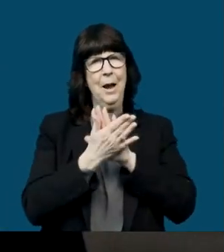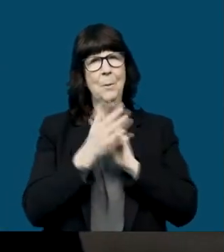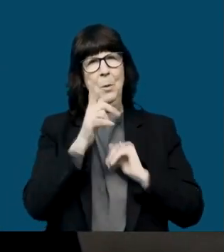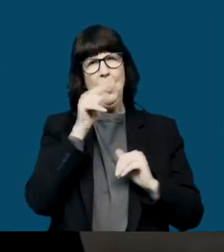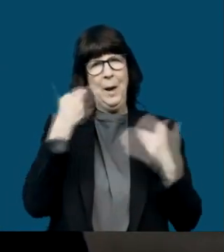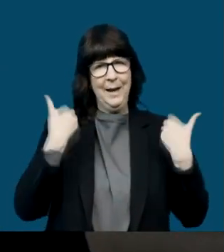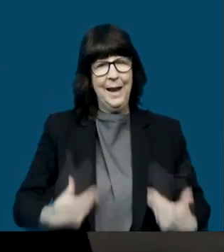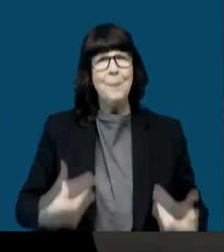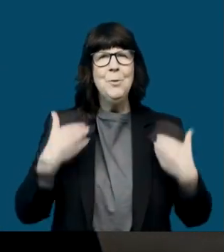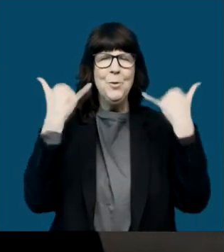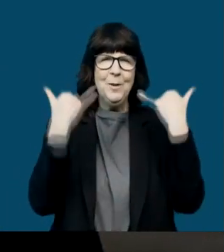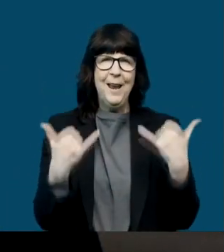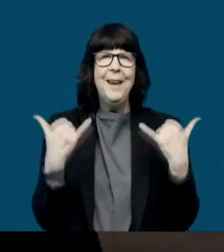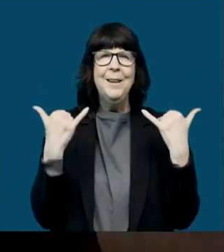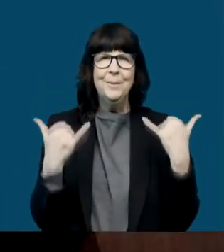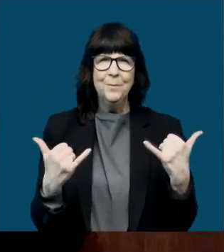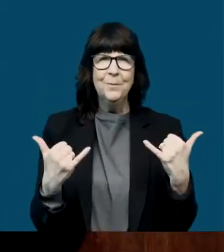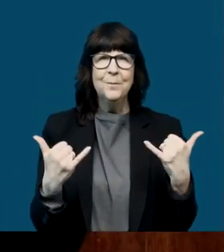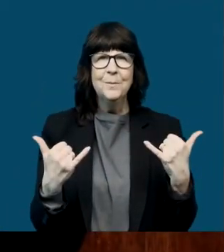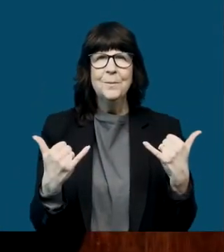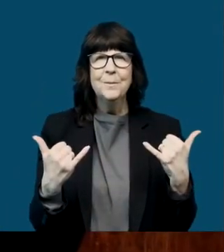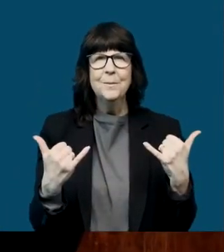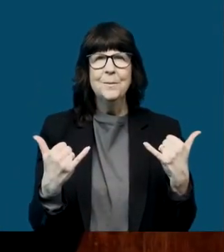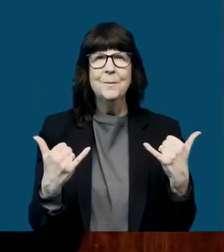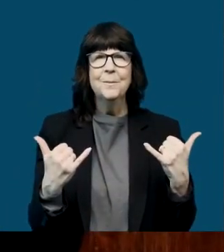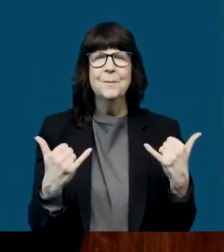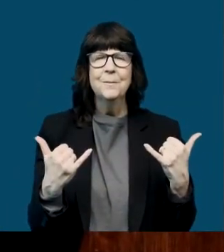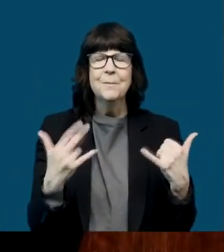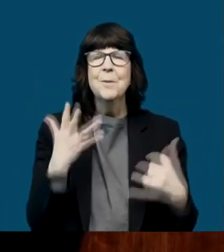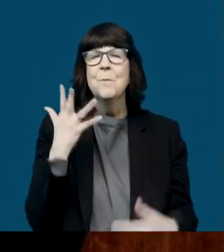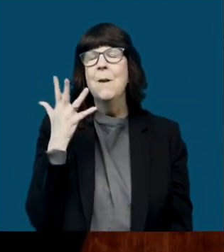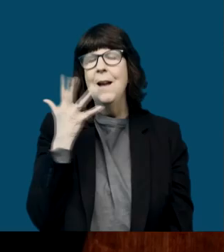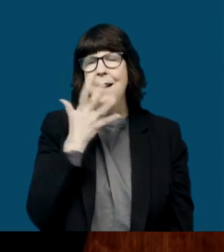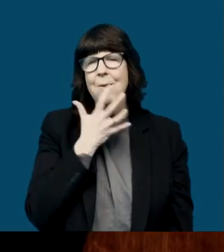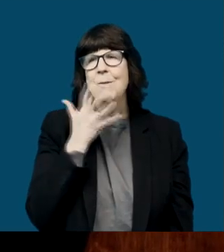together to what I am today.